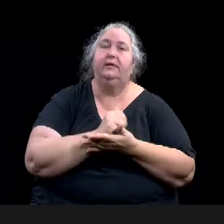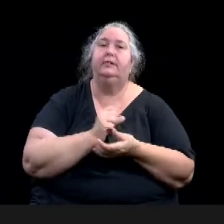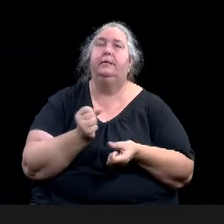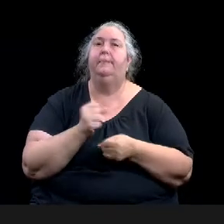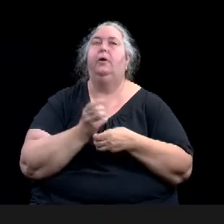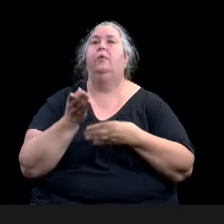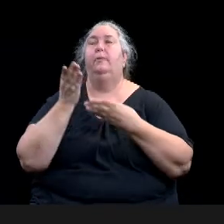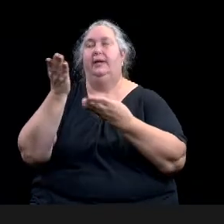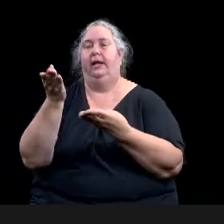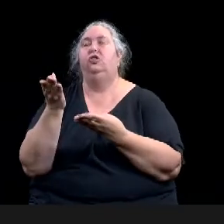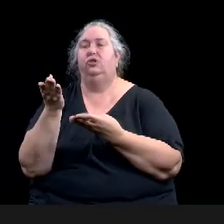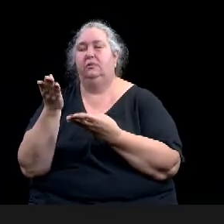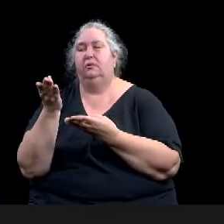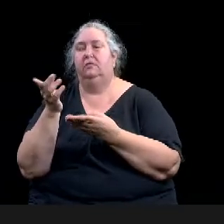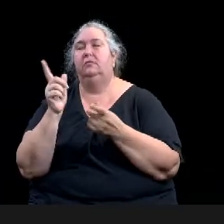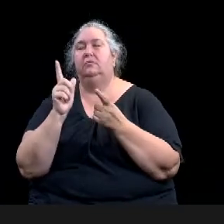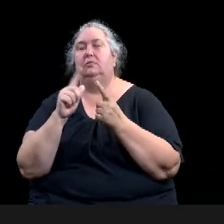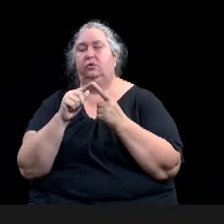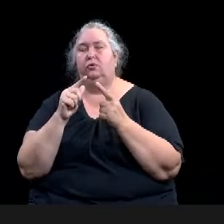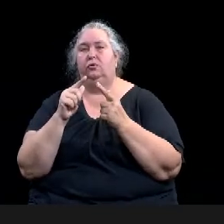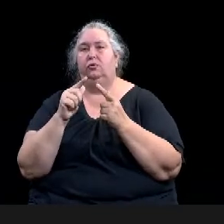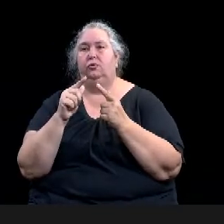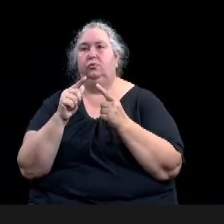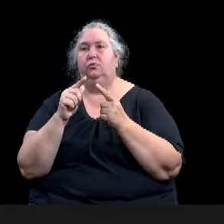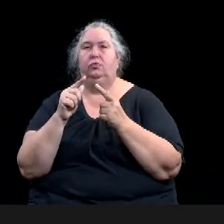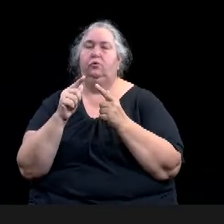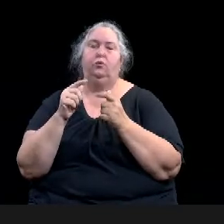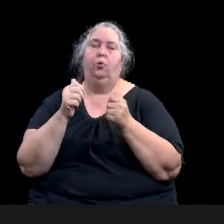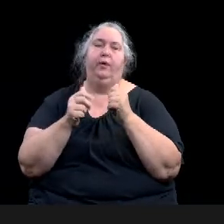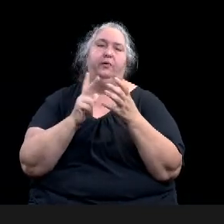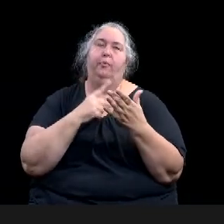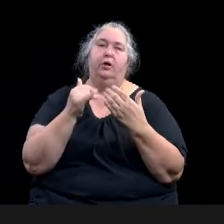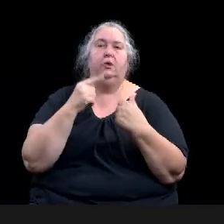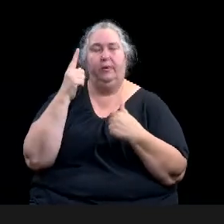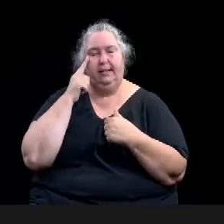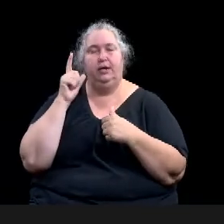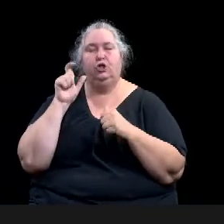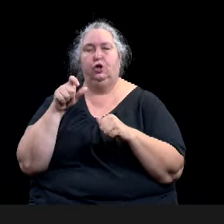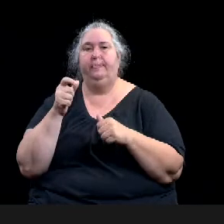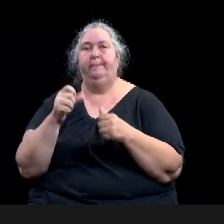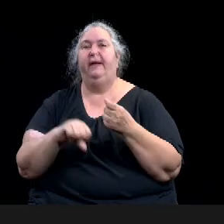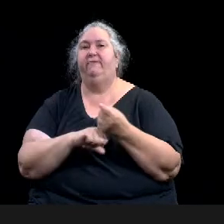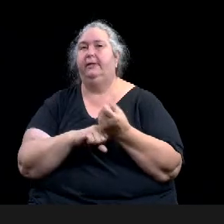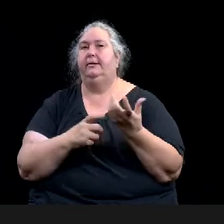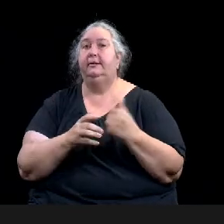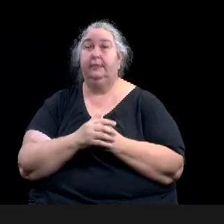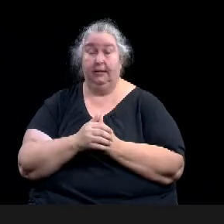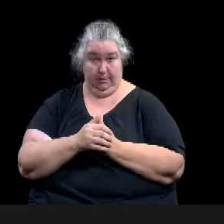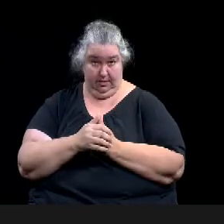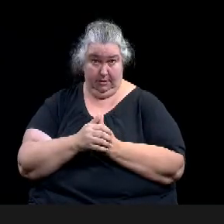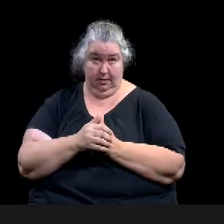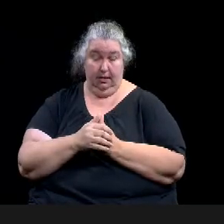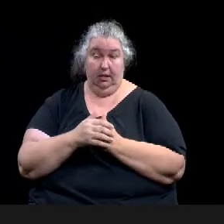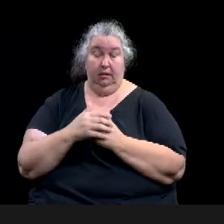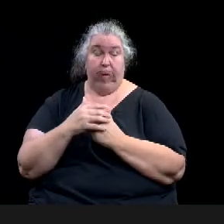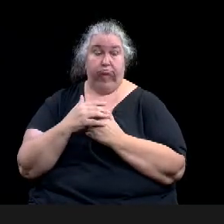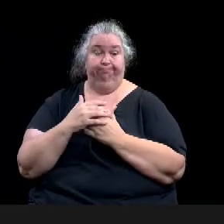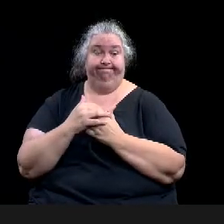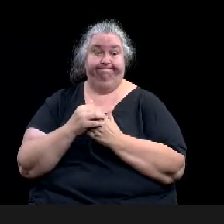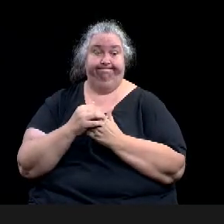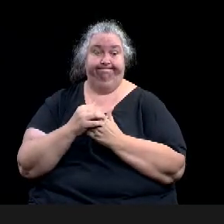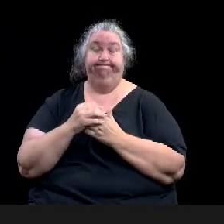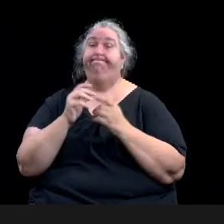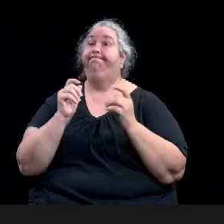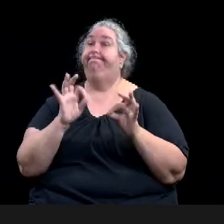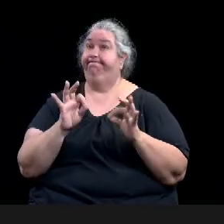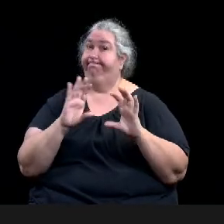So, um, if council approves the program that we have designed and are proposing today, we are prepared to conduct